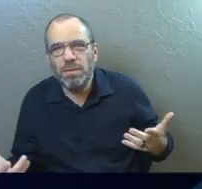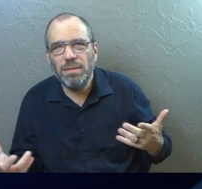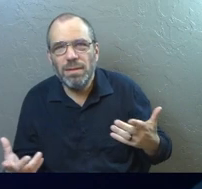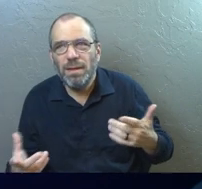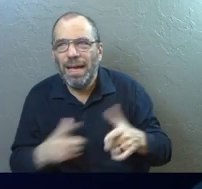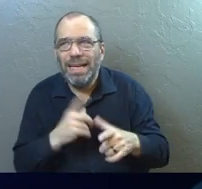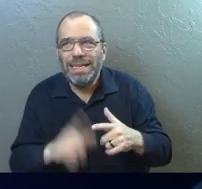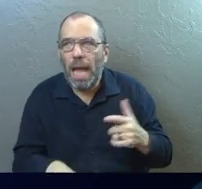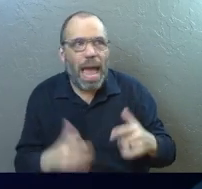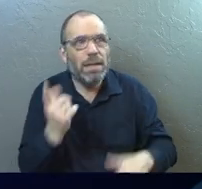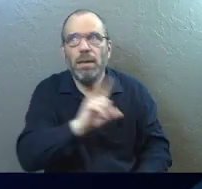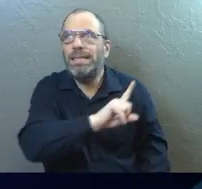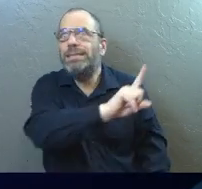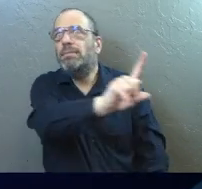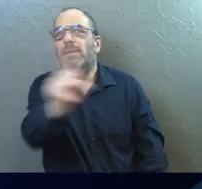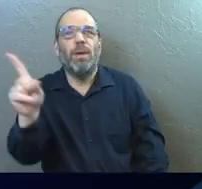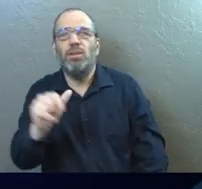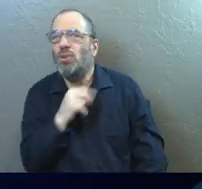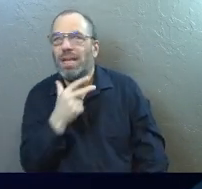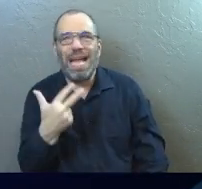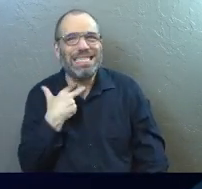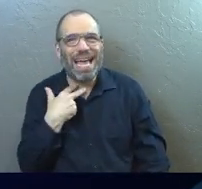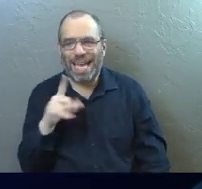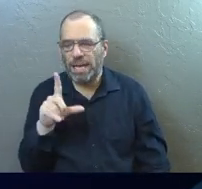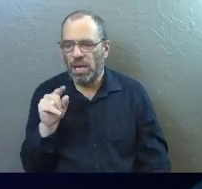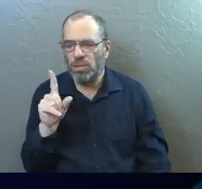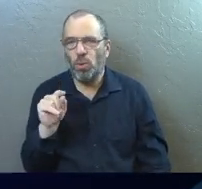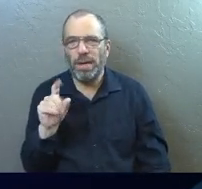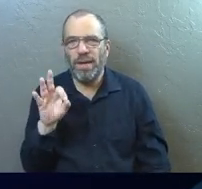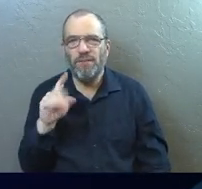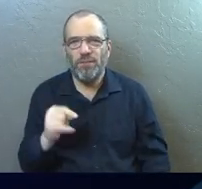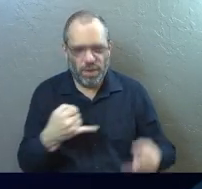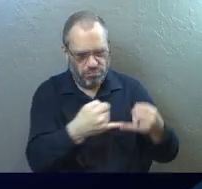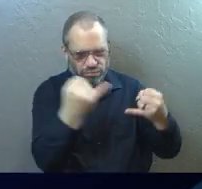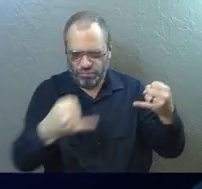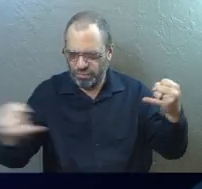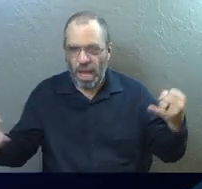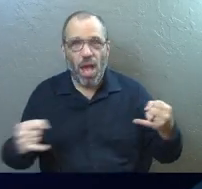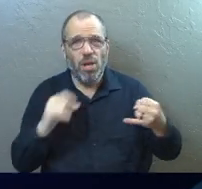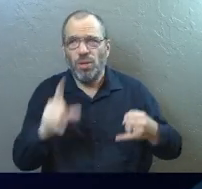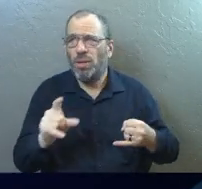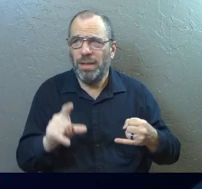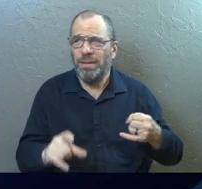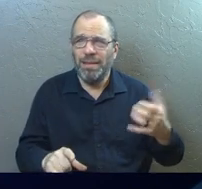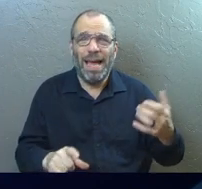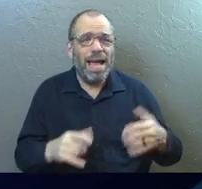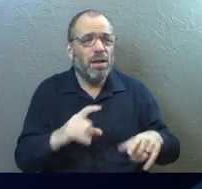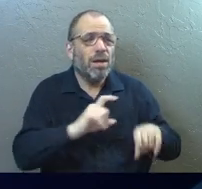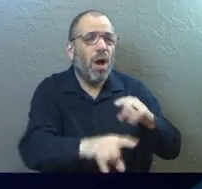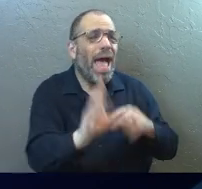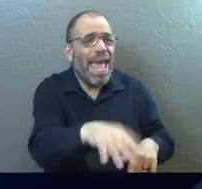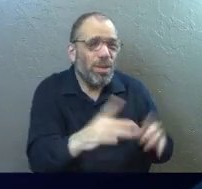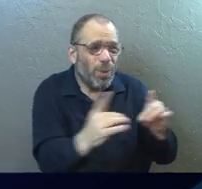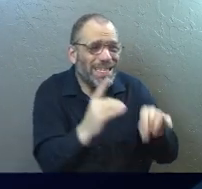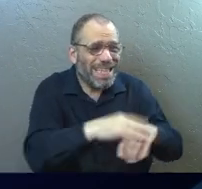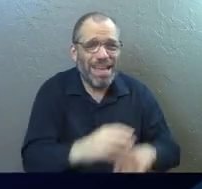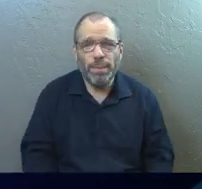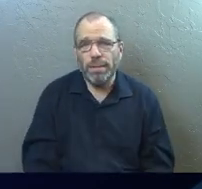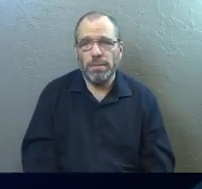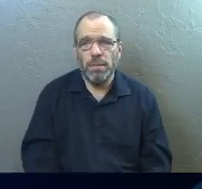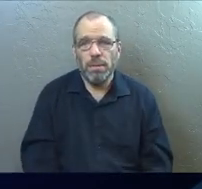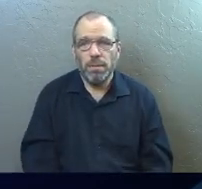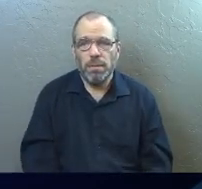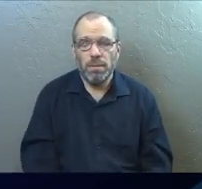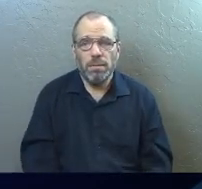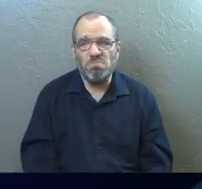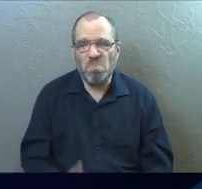and you can go anywhere. You're not stuck in any one location and you can go and be turned down by girls wherever you want to